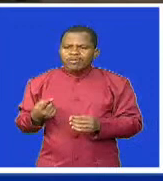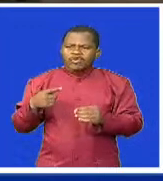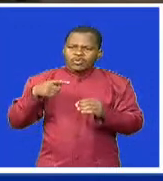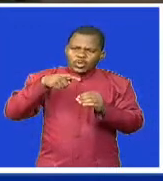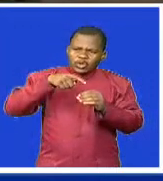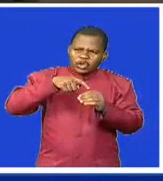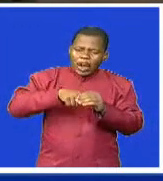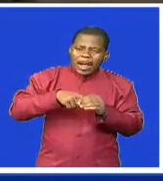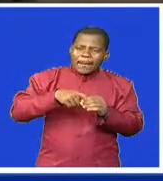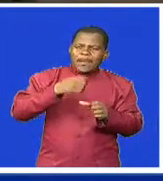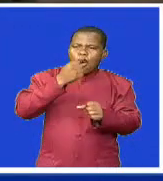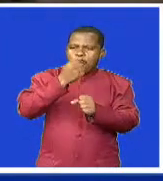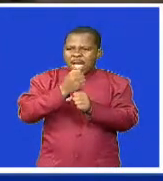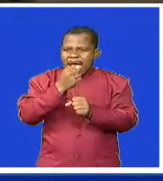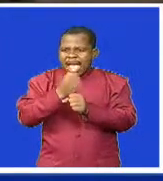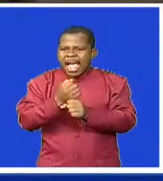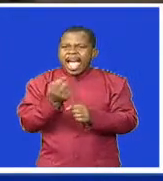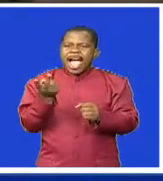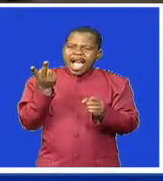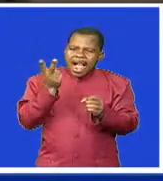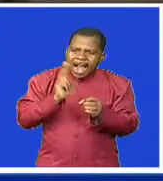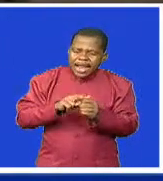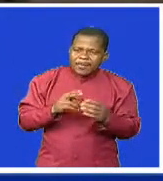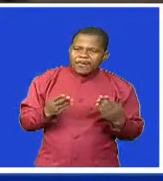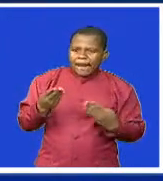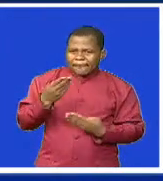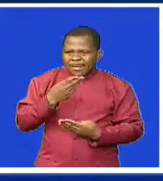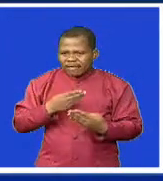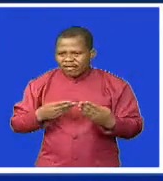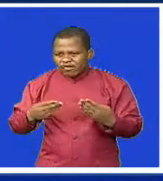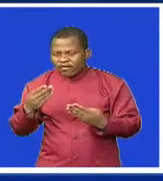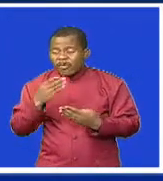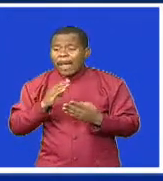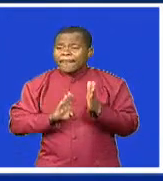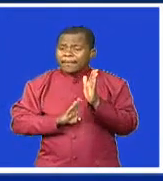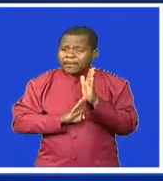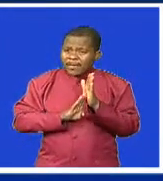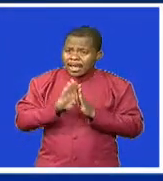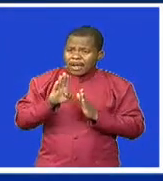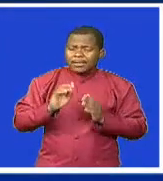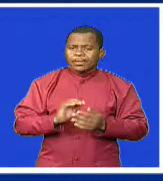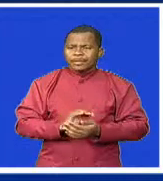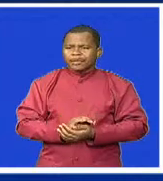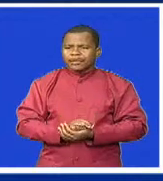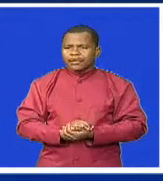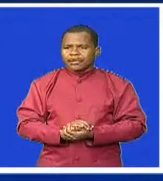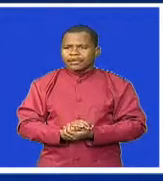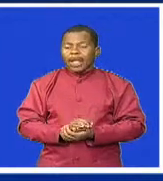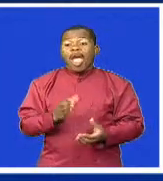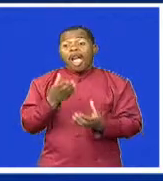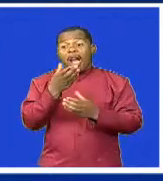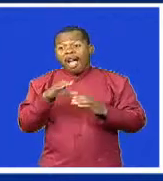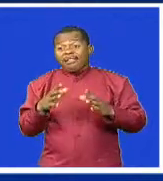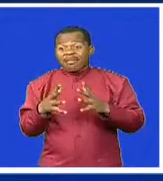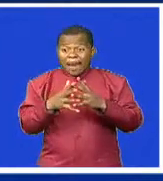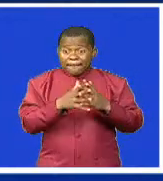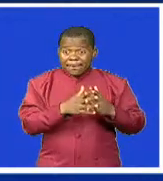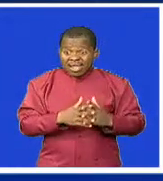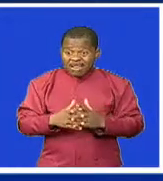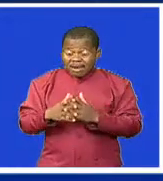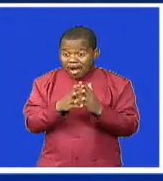give them better access to credit and financial services. Mr. Maja Masugu, who was a a